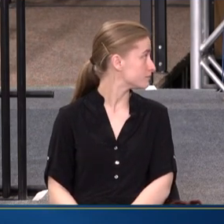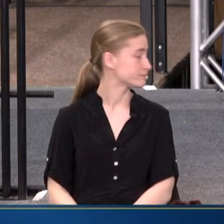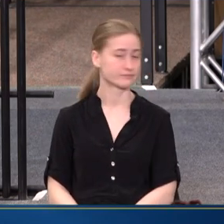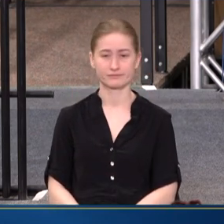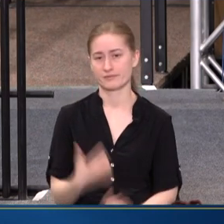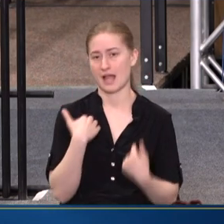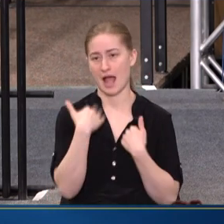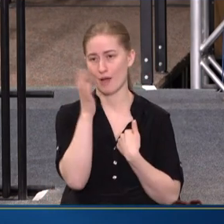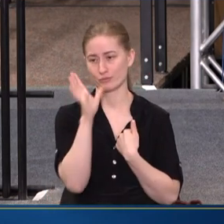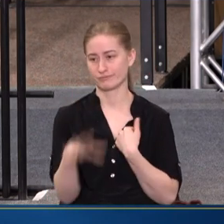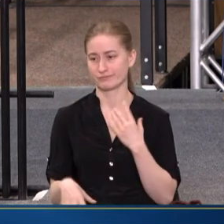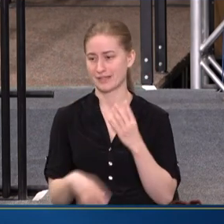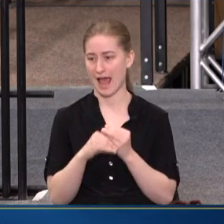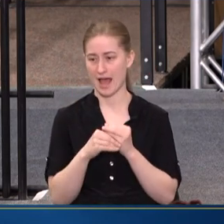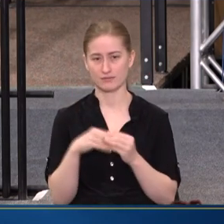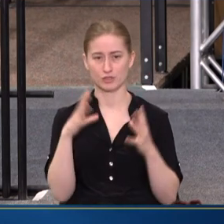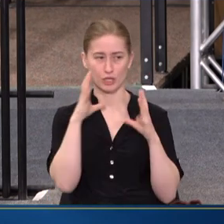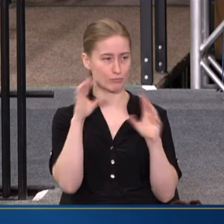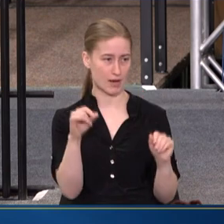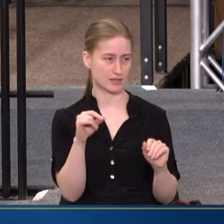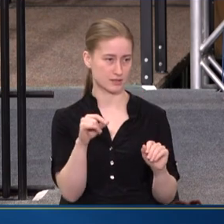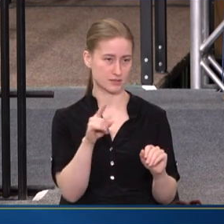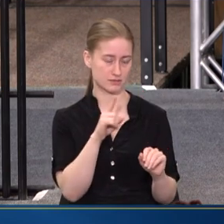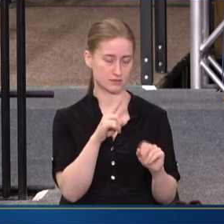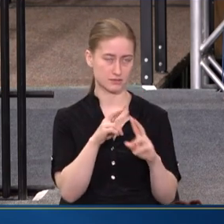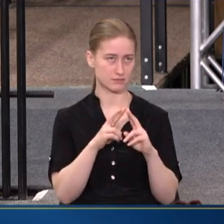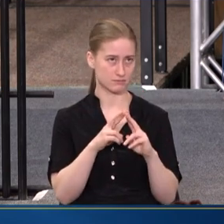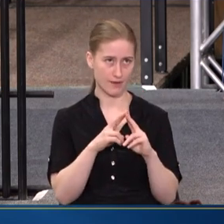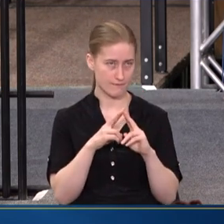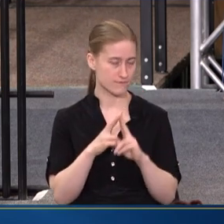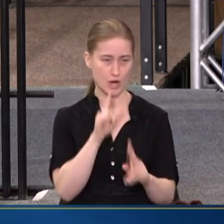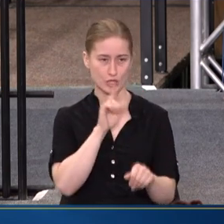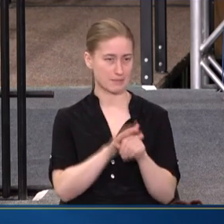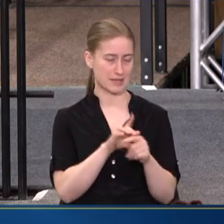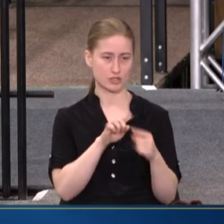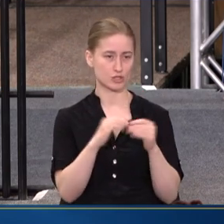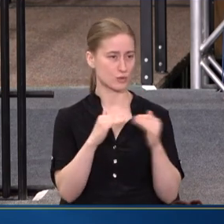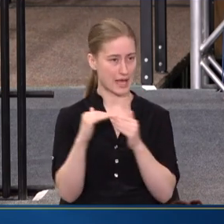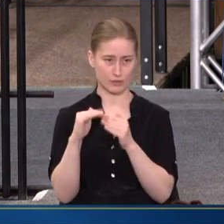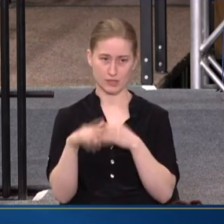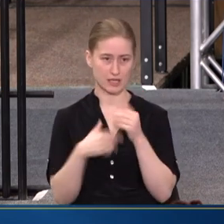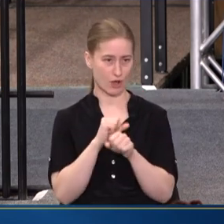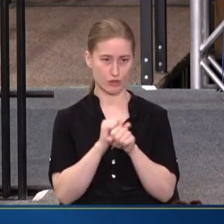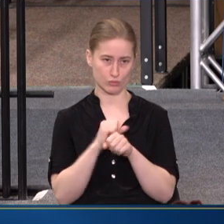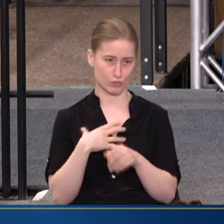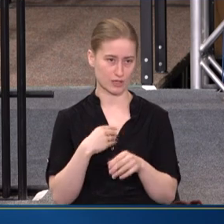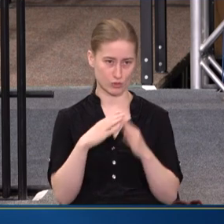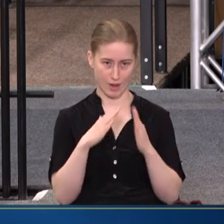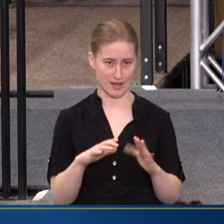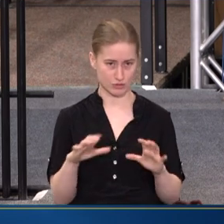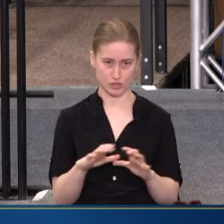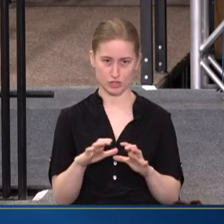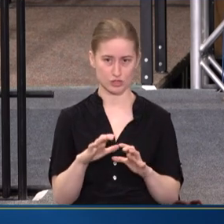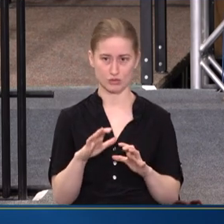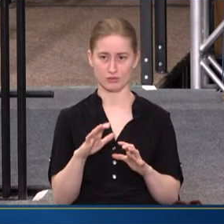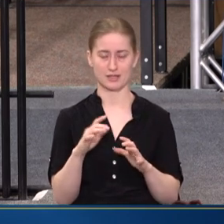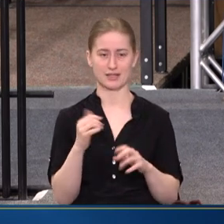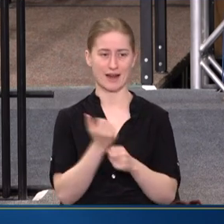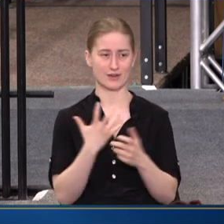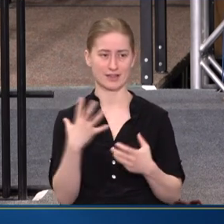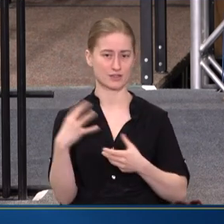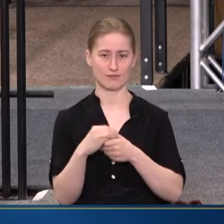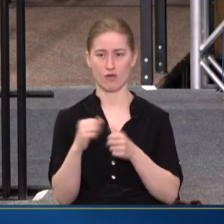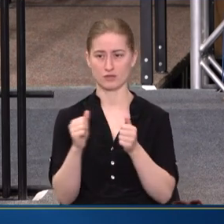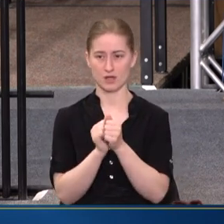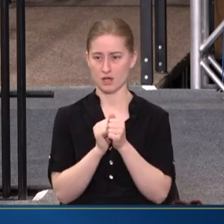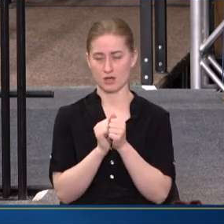WOULD JUST ADD, YOU KNOW, THE PRESIDENT IS DEEPLY COMMITTED TO EQUITY IN ALL OF THE WORK THAT THE WHITE HOUSE IS DOING, AND THAT MANIFESTS IN A LOT